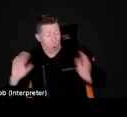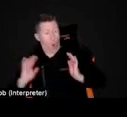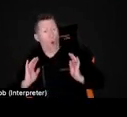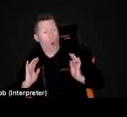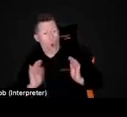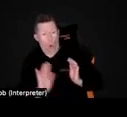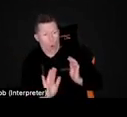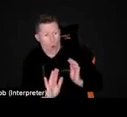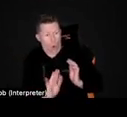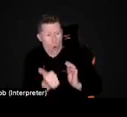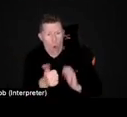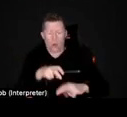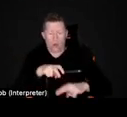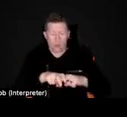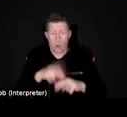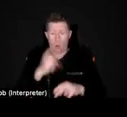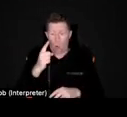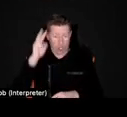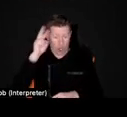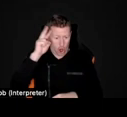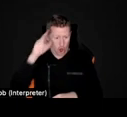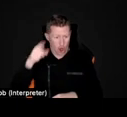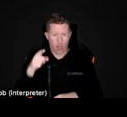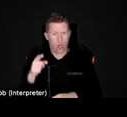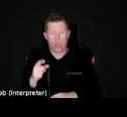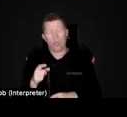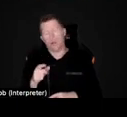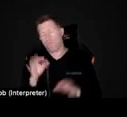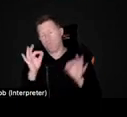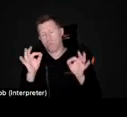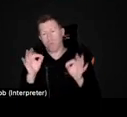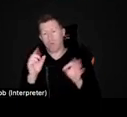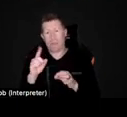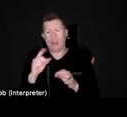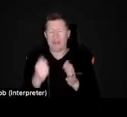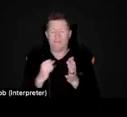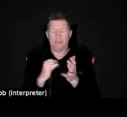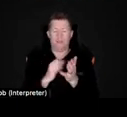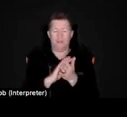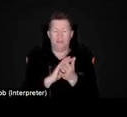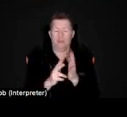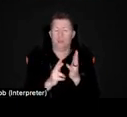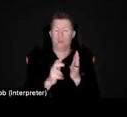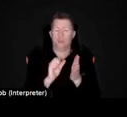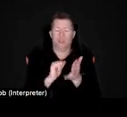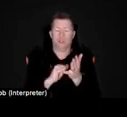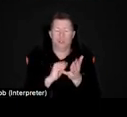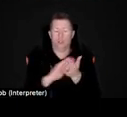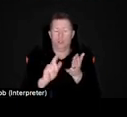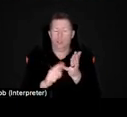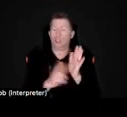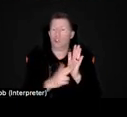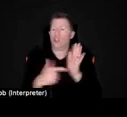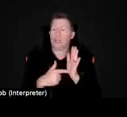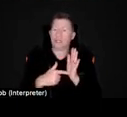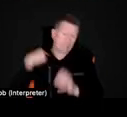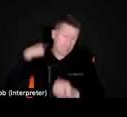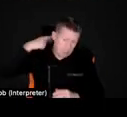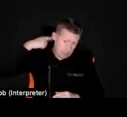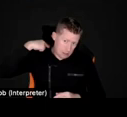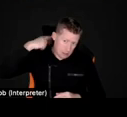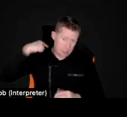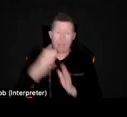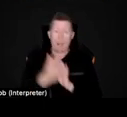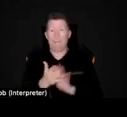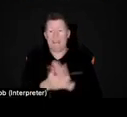position. I've got a little girl that's just so beautiful, but she's got a shunt. And, um, so lying down, um, we're really